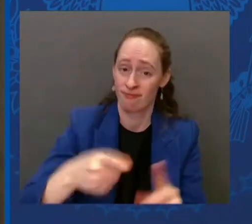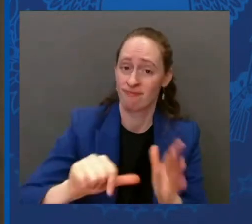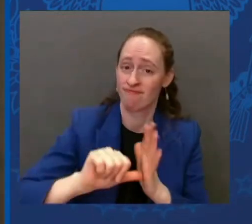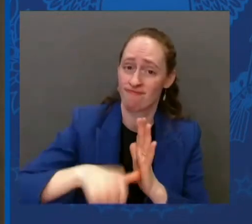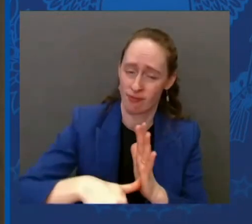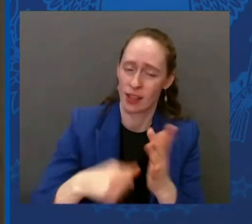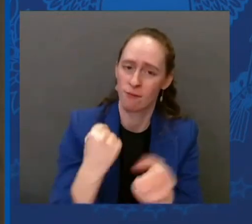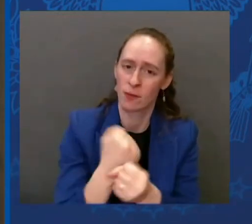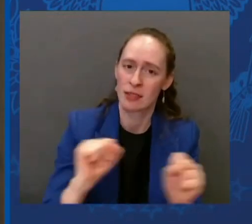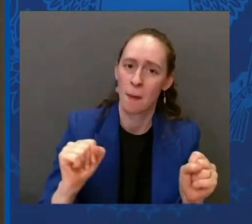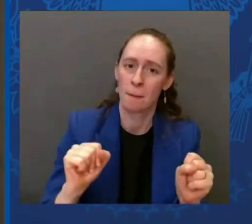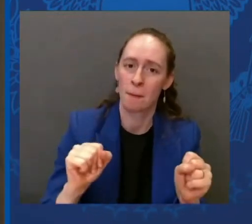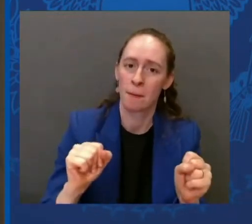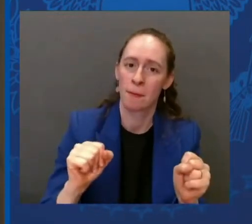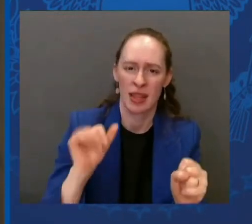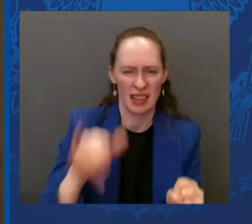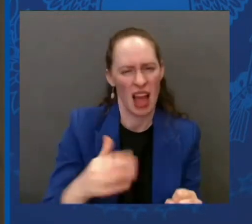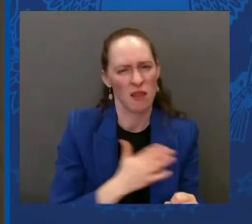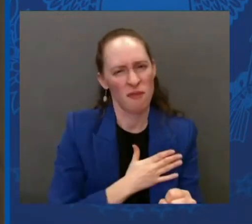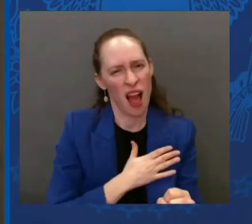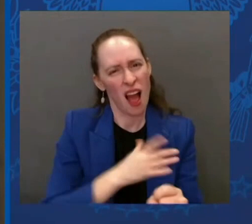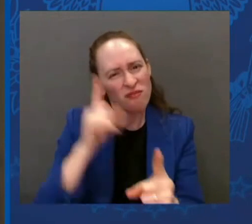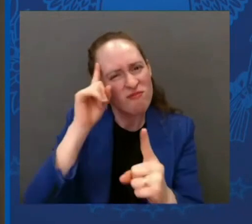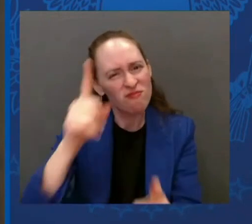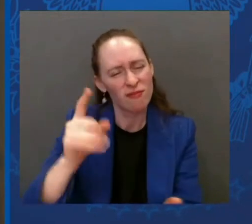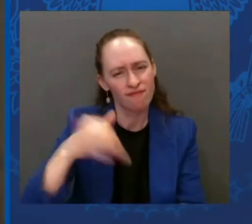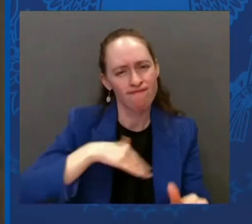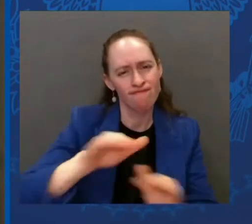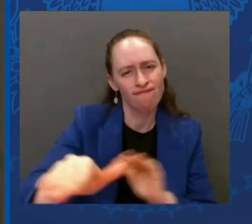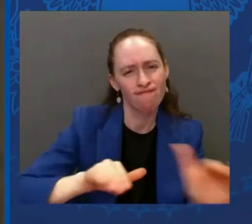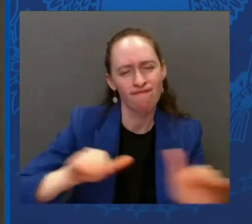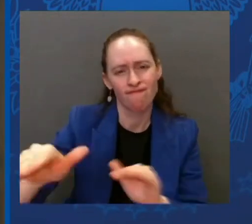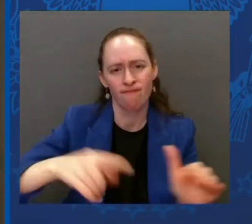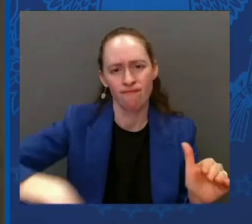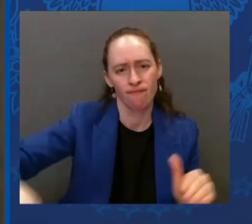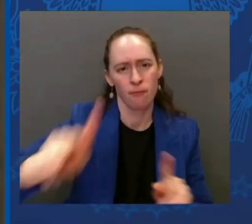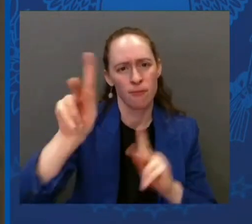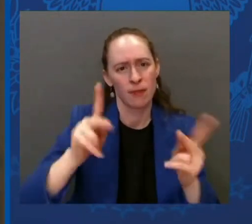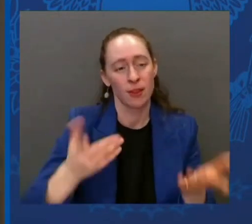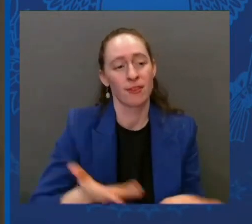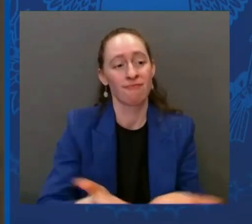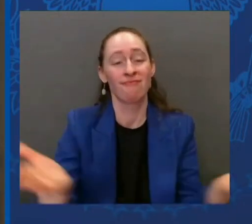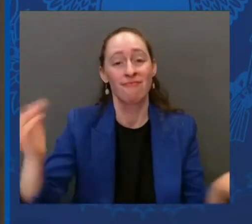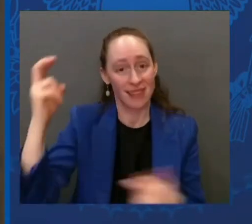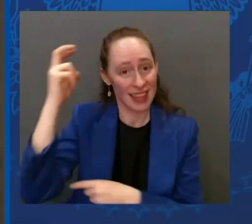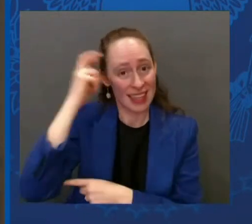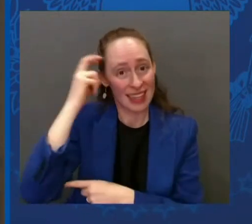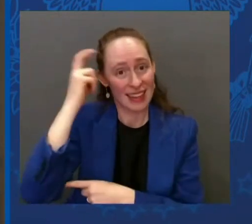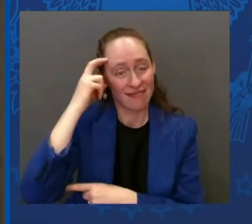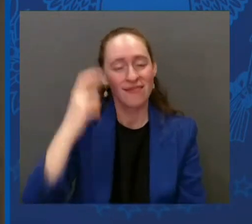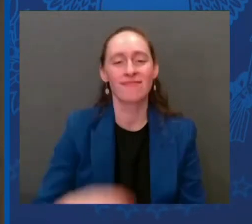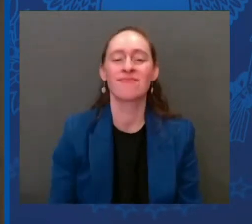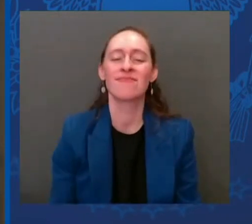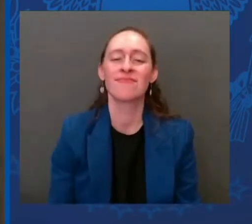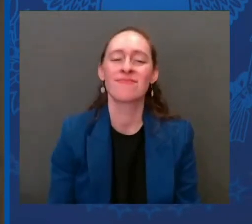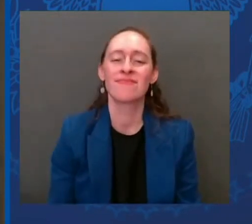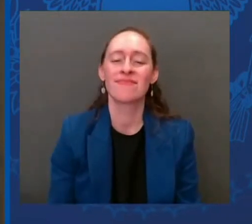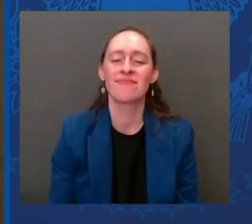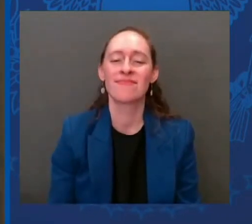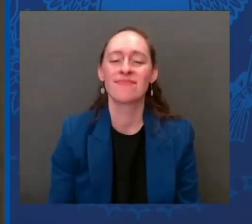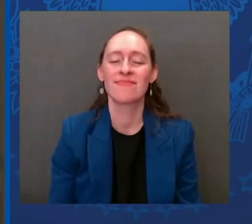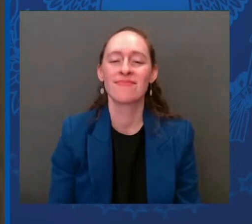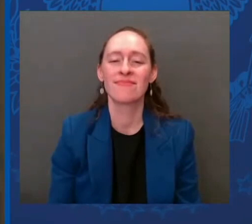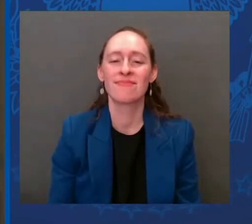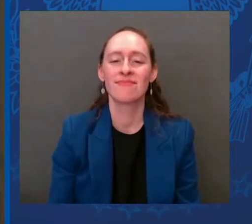directly to the people of You've been listening to President Biden deliver remarks there in Warsaw, Poland. Nighttime there. Really a